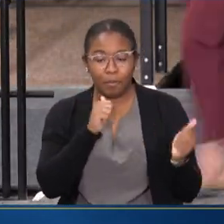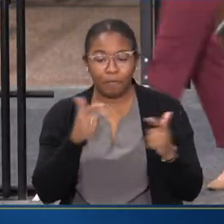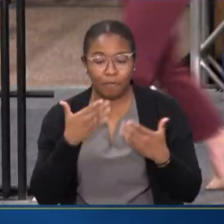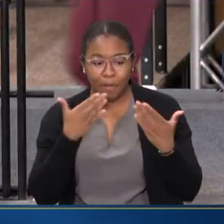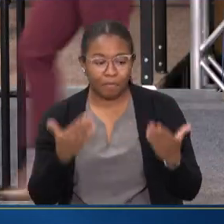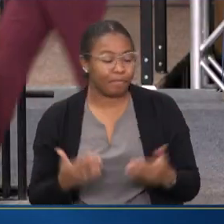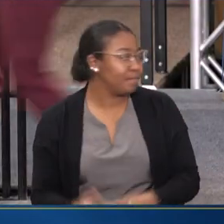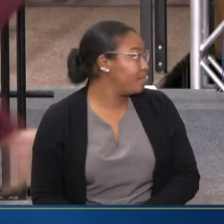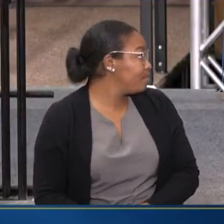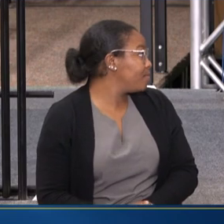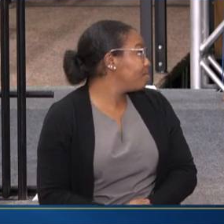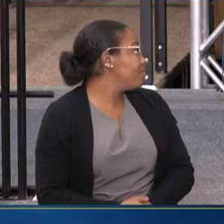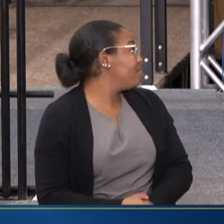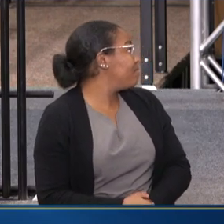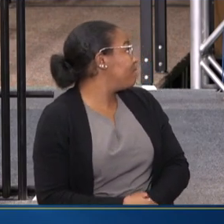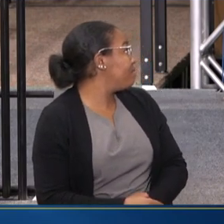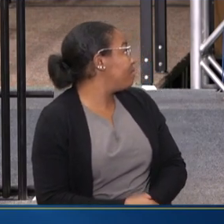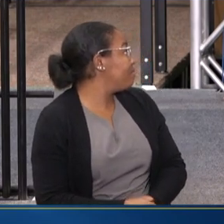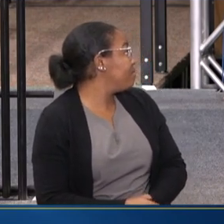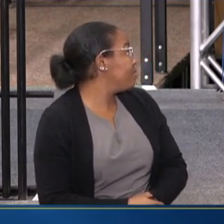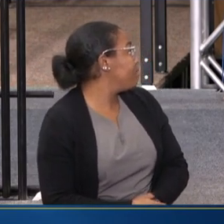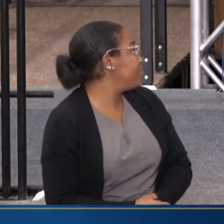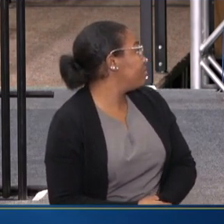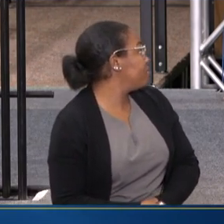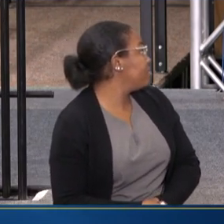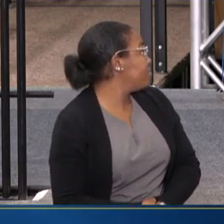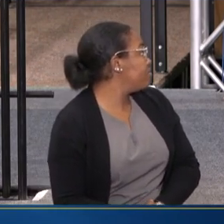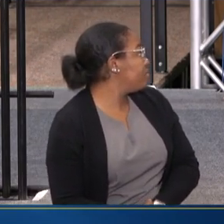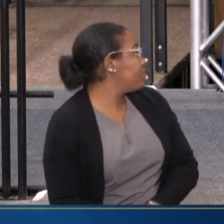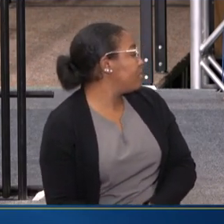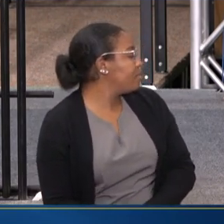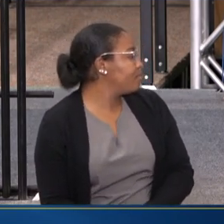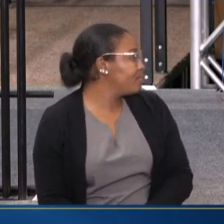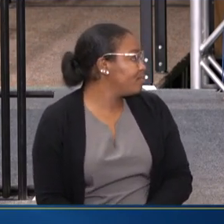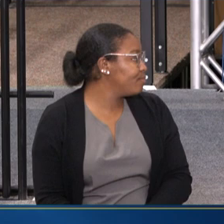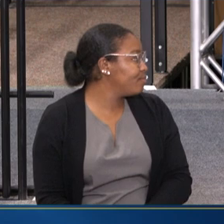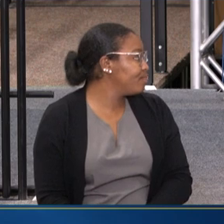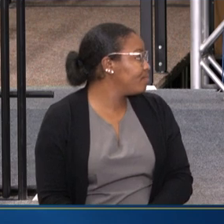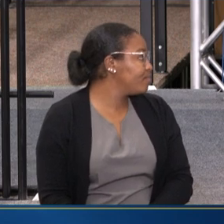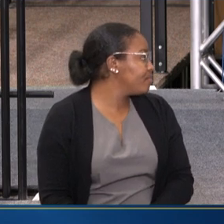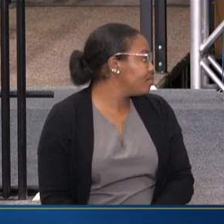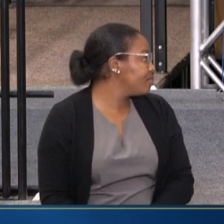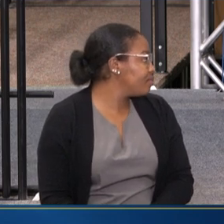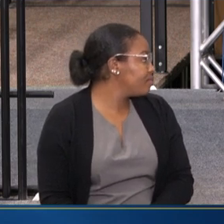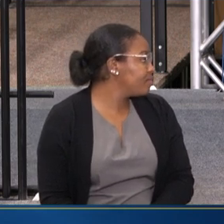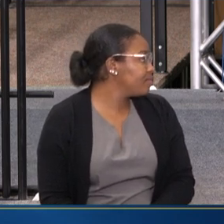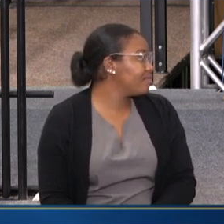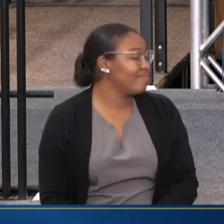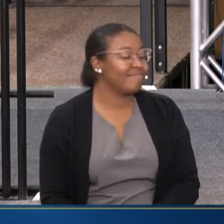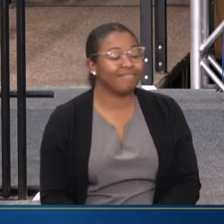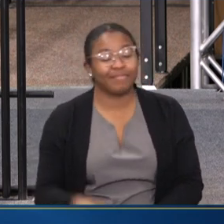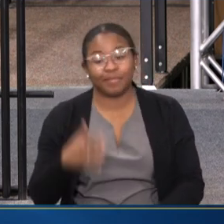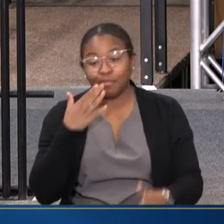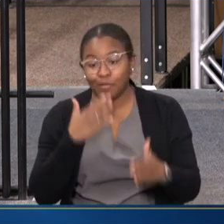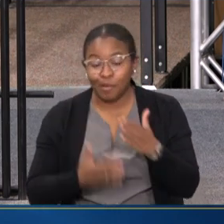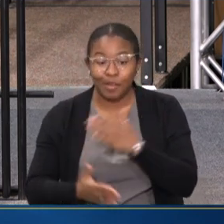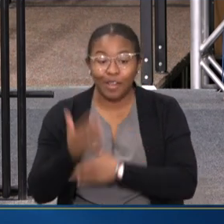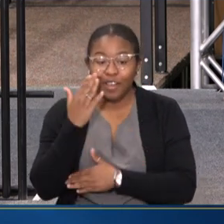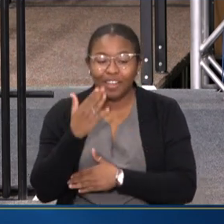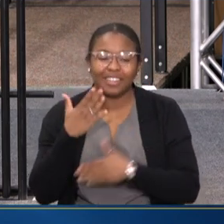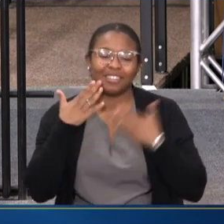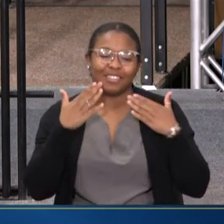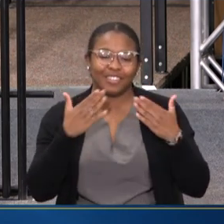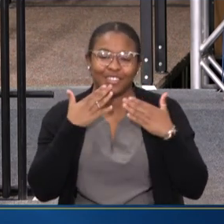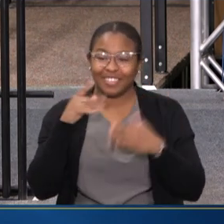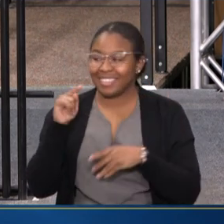ALISON GOOD MORNING. AND THANKS SO